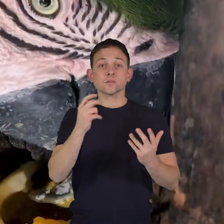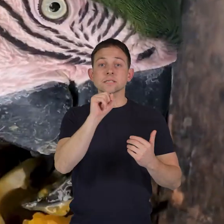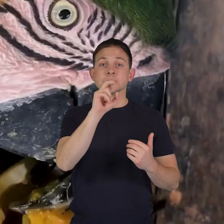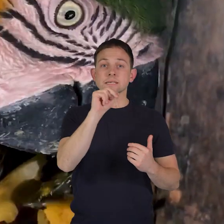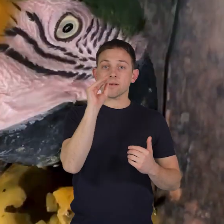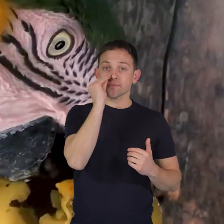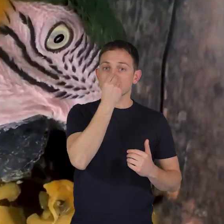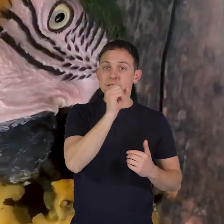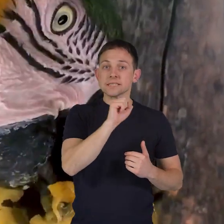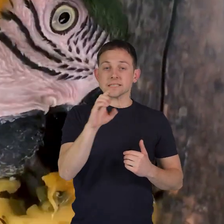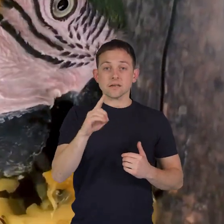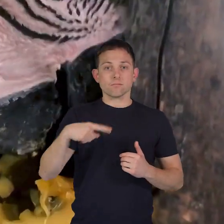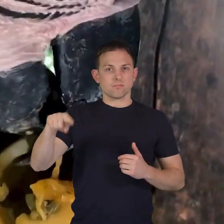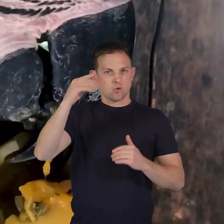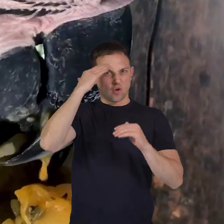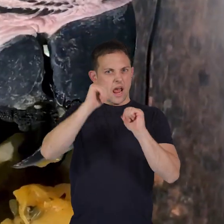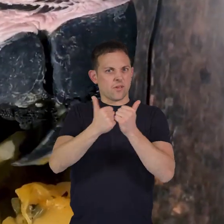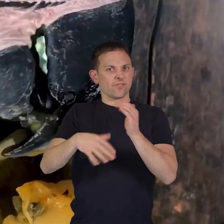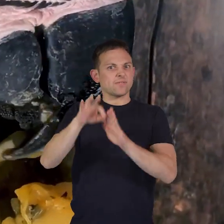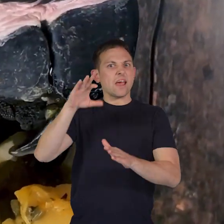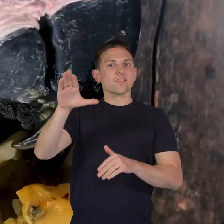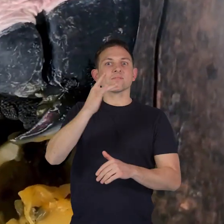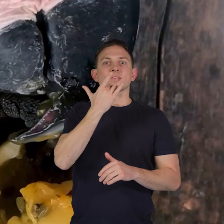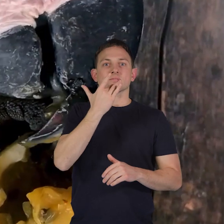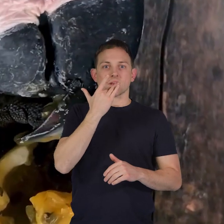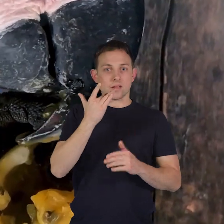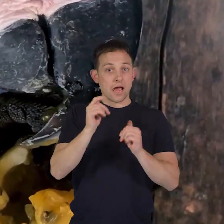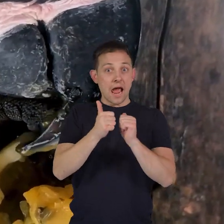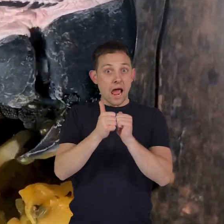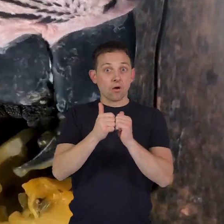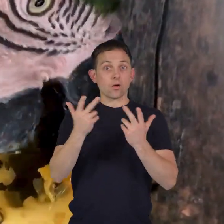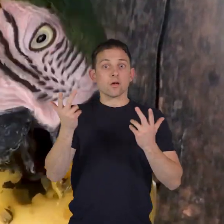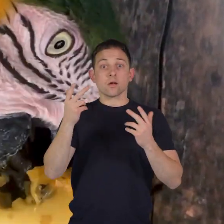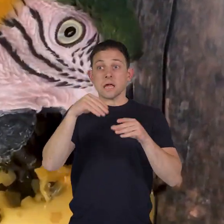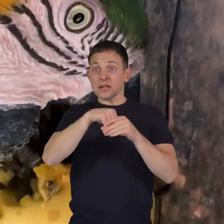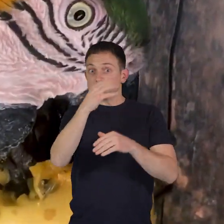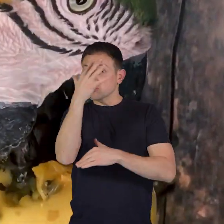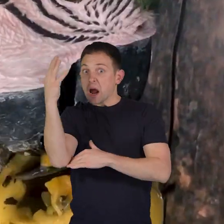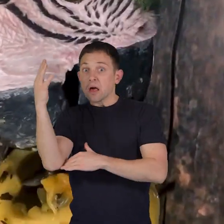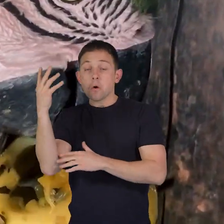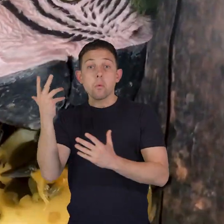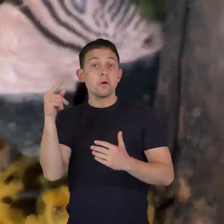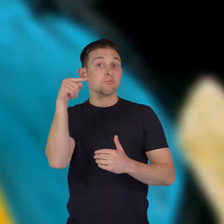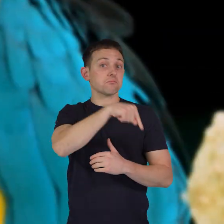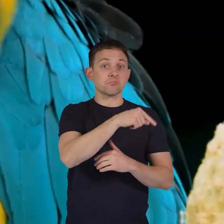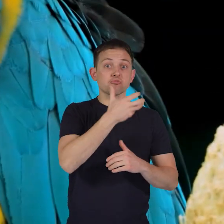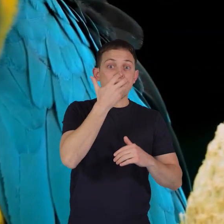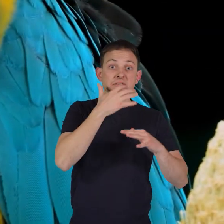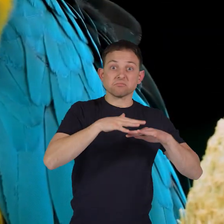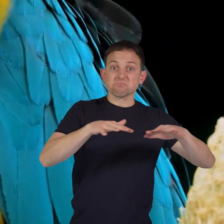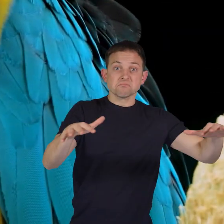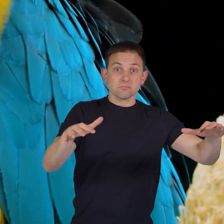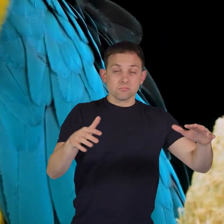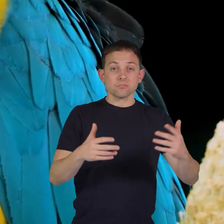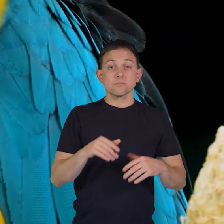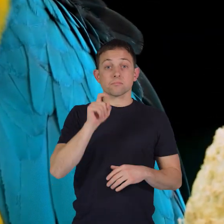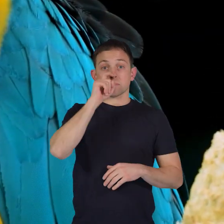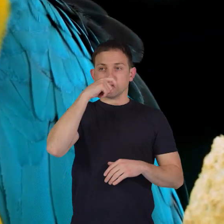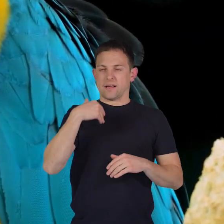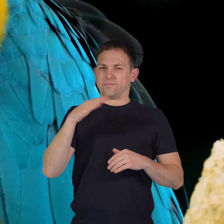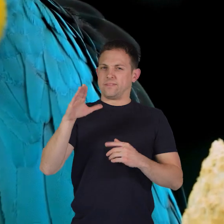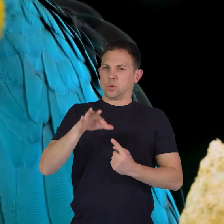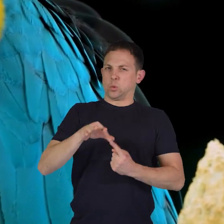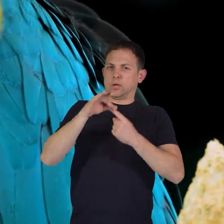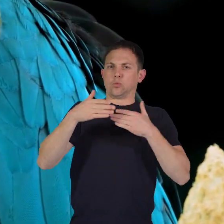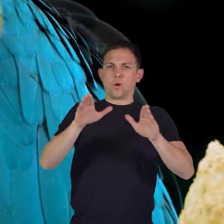And they know how to find their favorite meals, whether in a lush jungle or a sunny grassland. Parrots have a unique way of